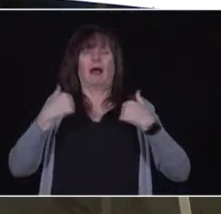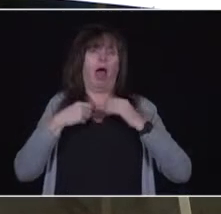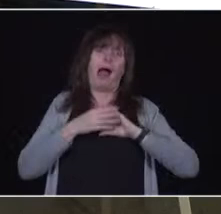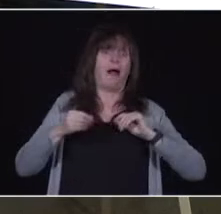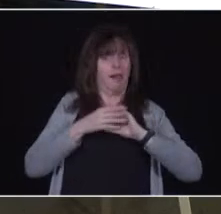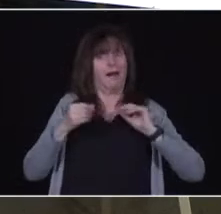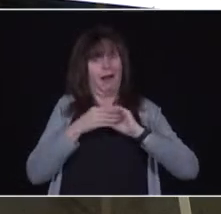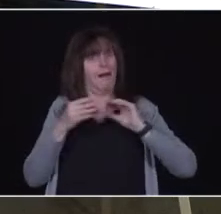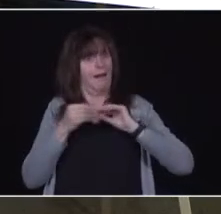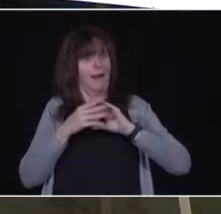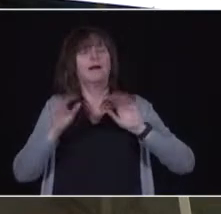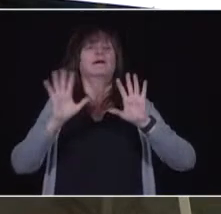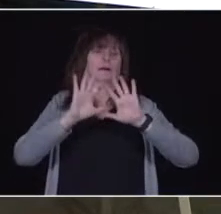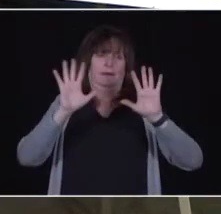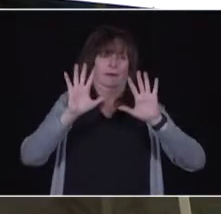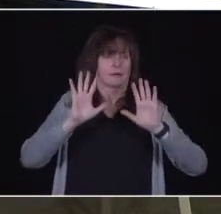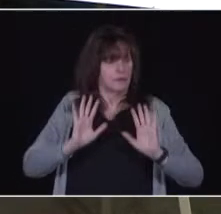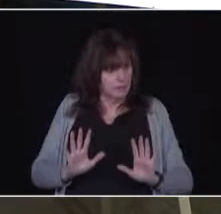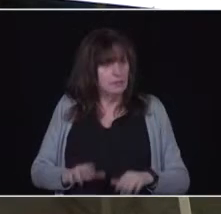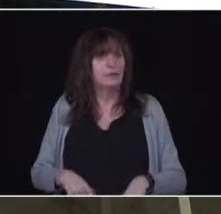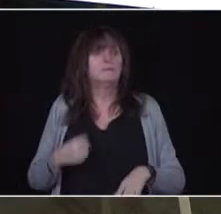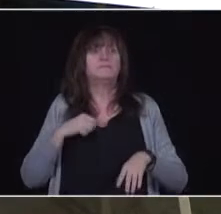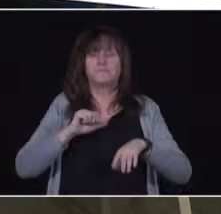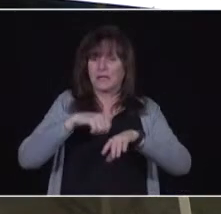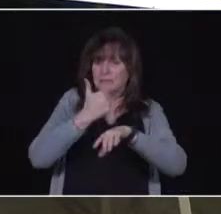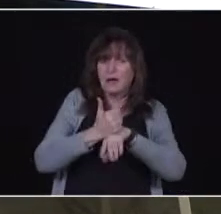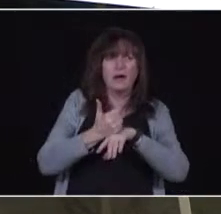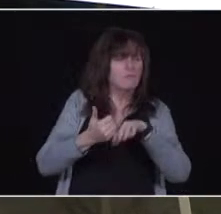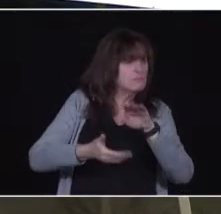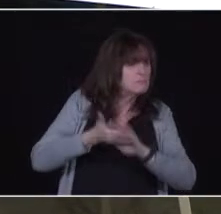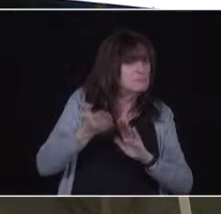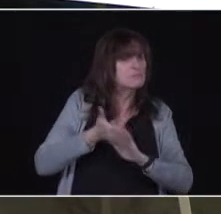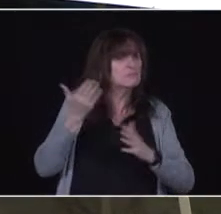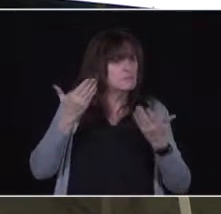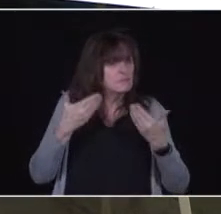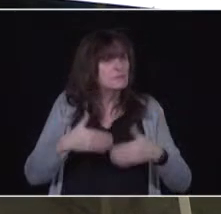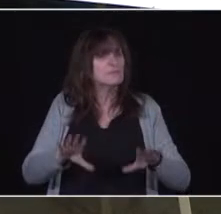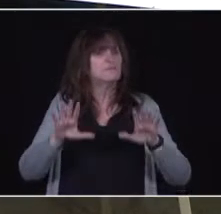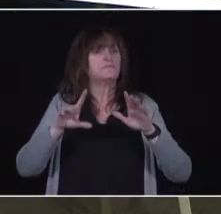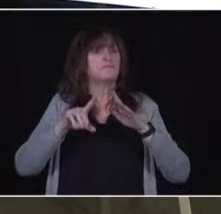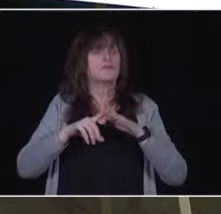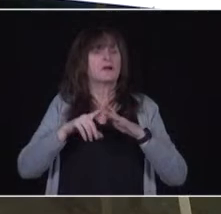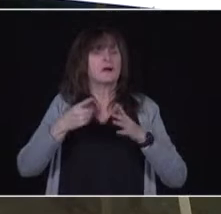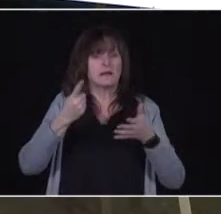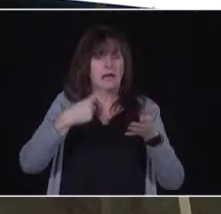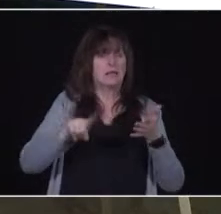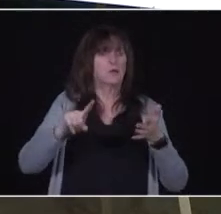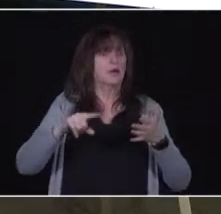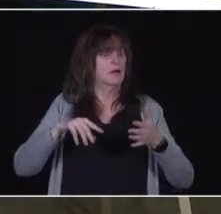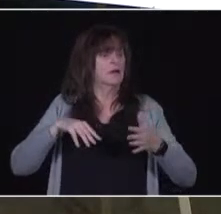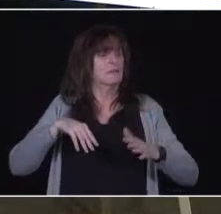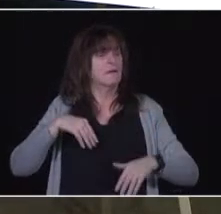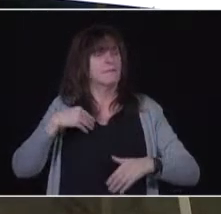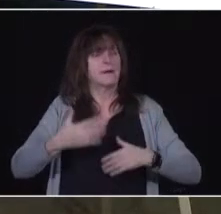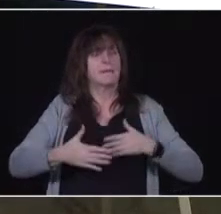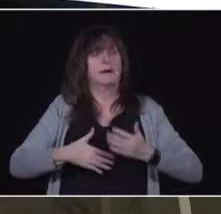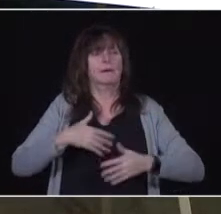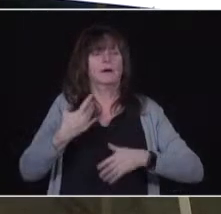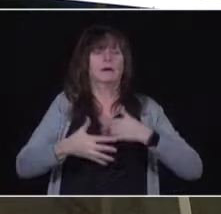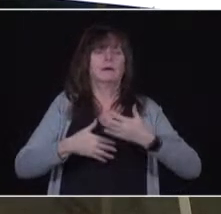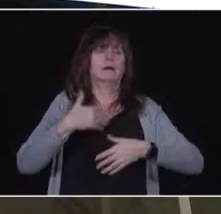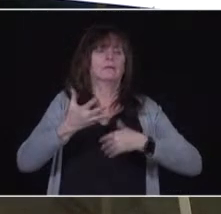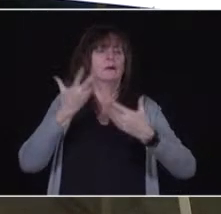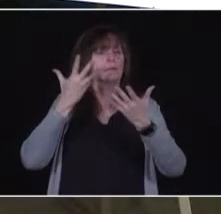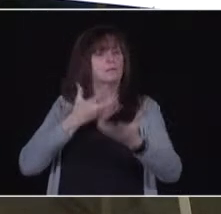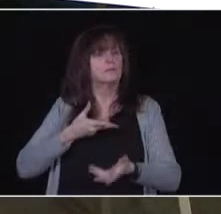We're rolling it out. We're going to pick up the pace in this next couple of days, getting to those populations where we have to take the vaccine as opposed to them coming to us.